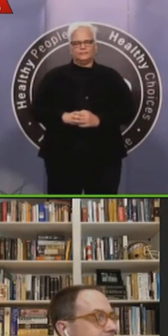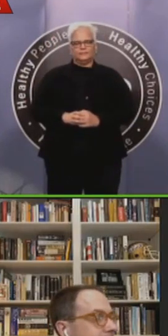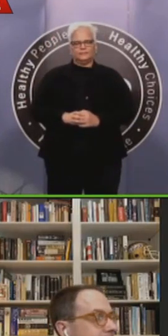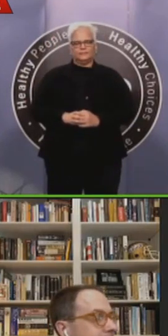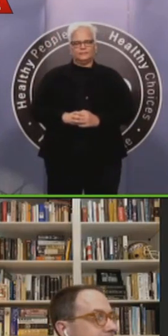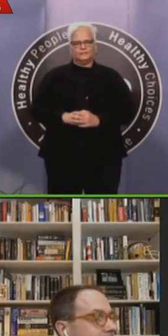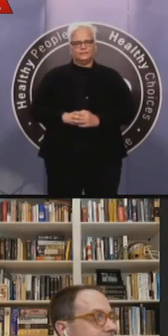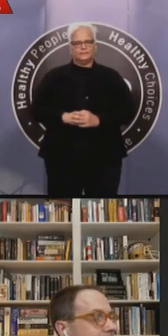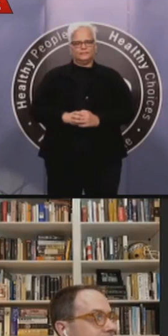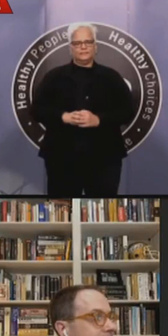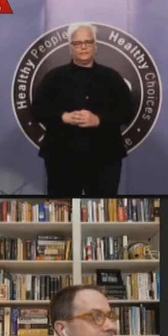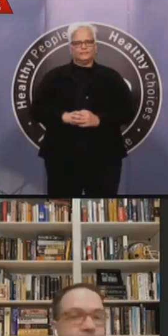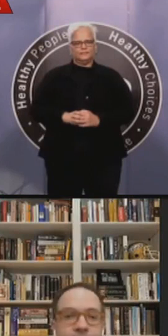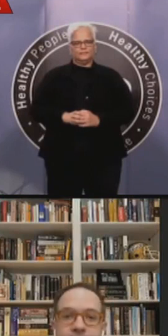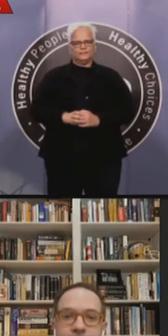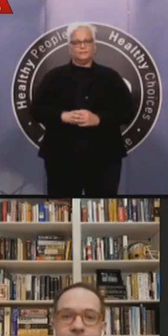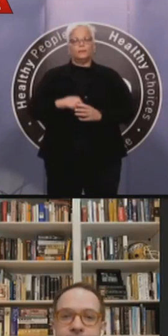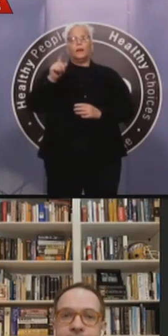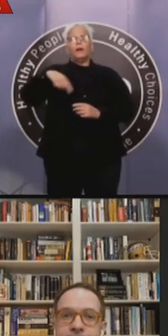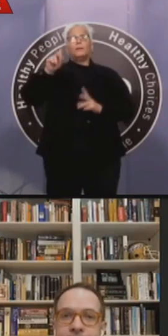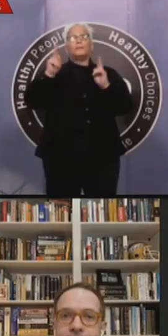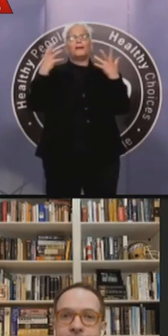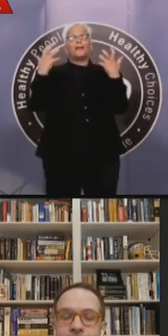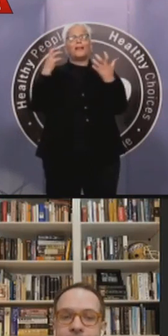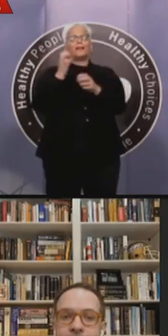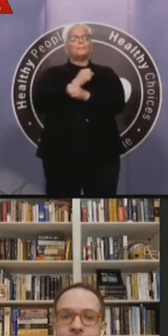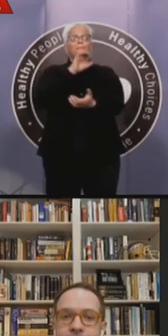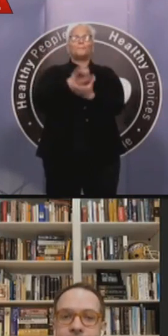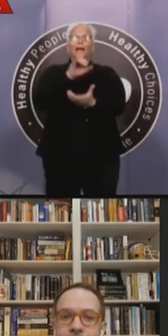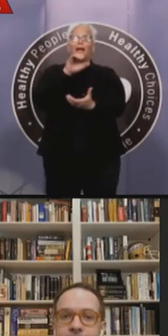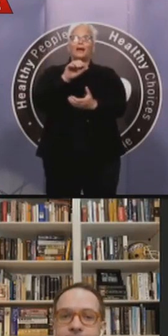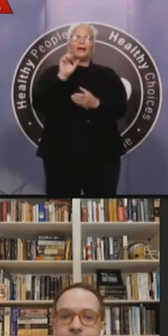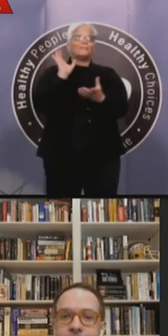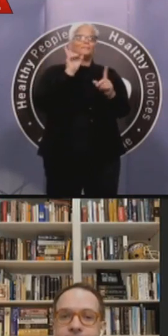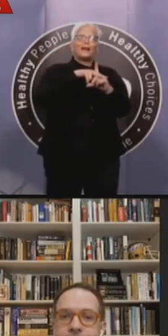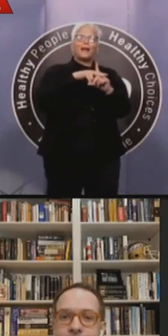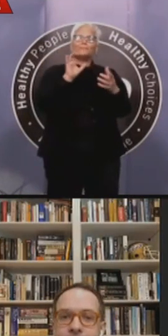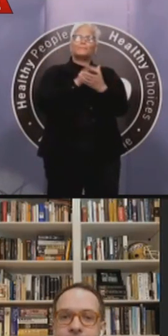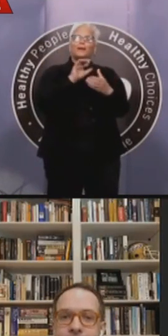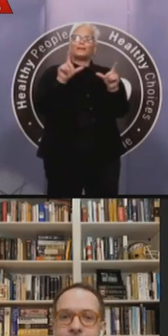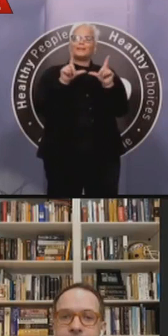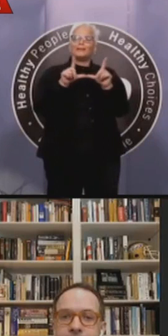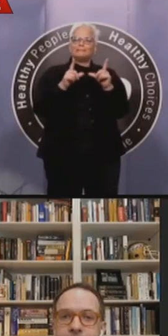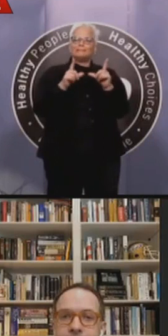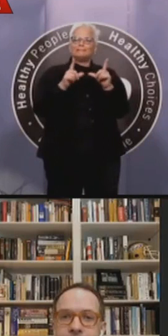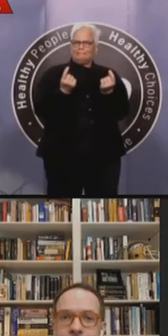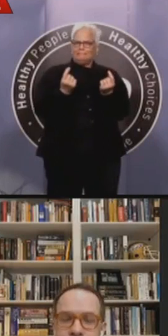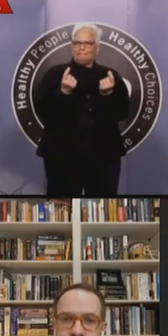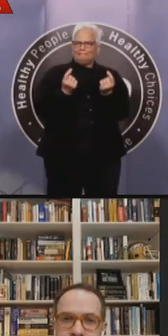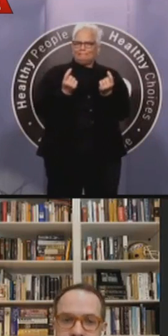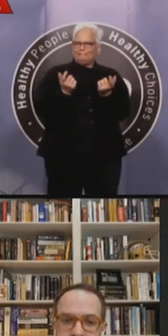license and, uh, currently. Yes. Um, they've had quite a few people even come in from out of County.